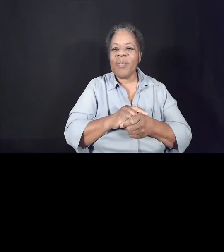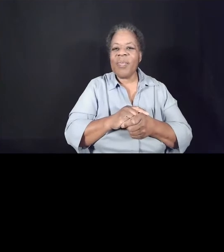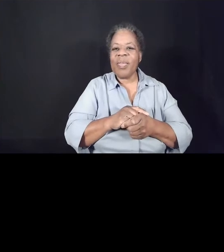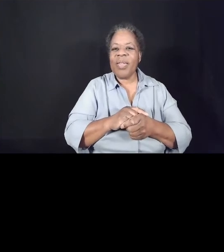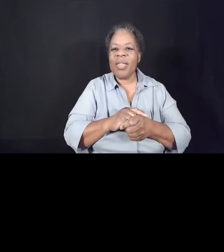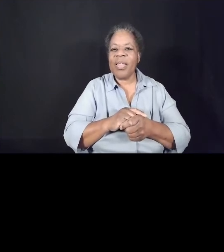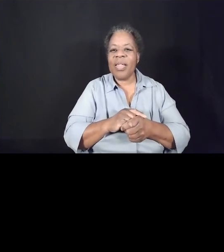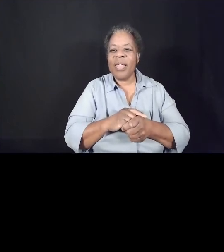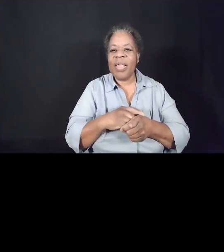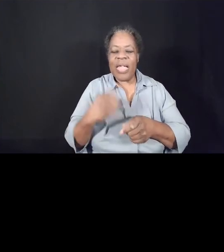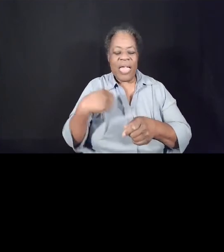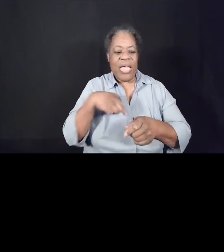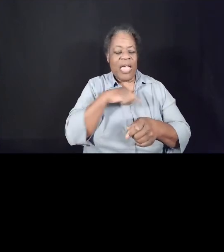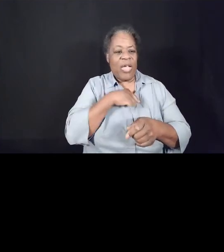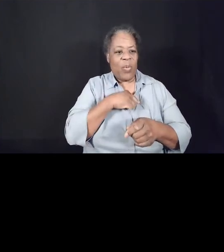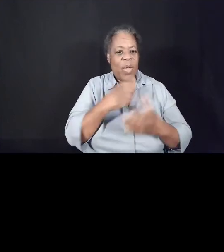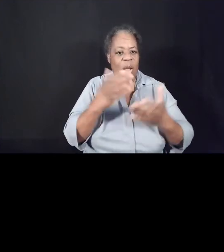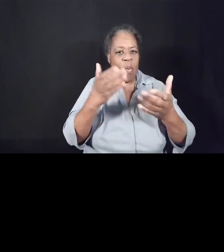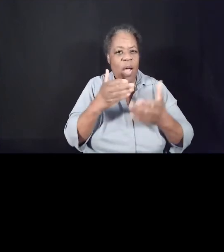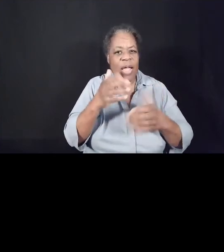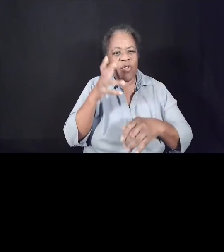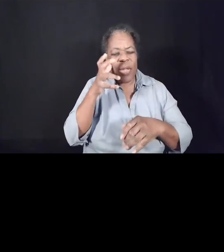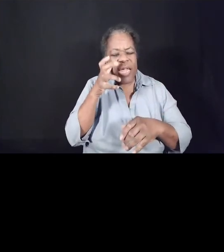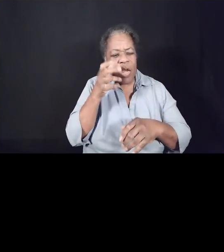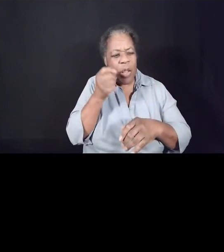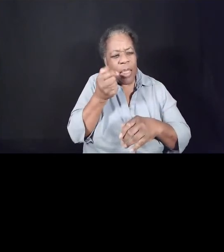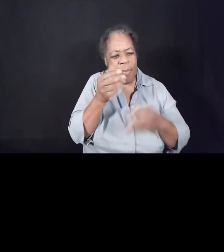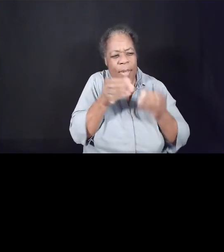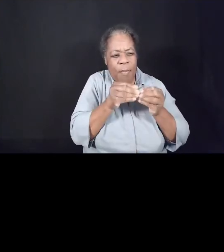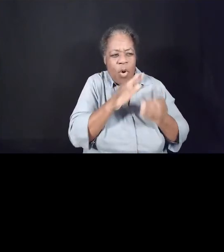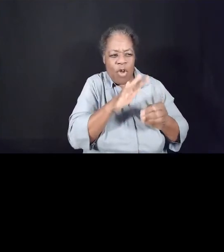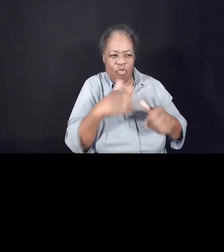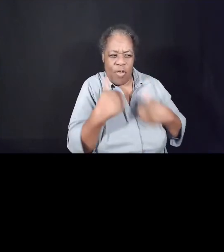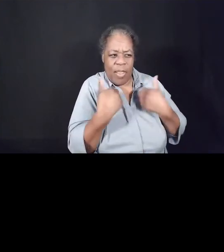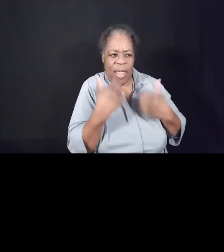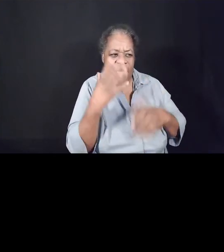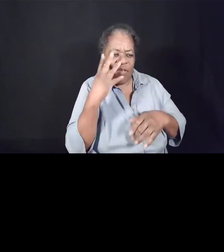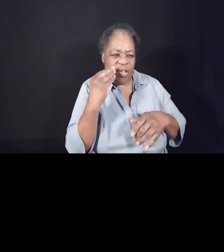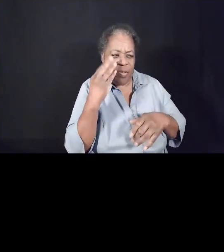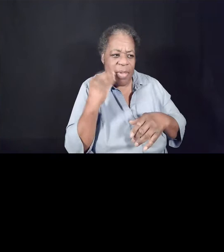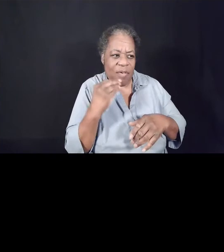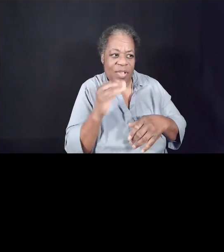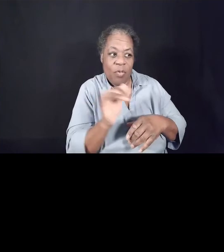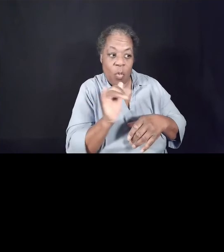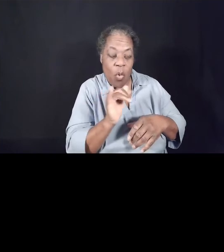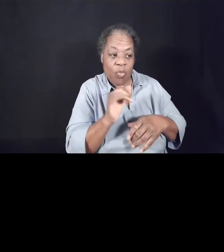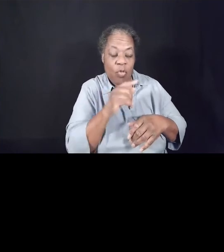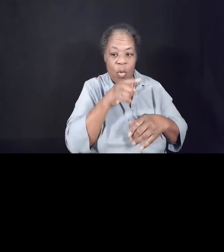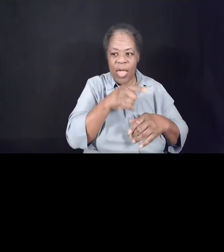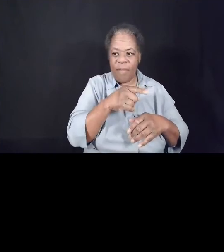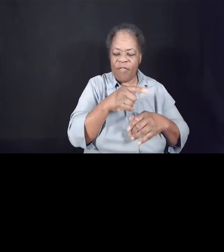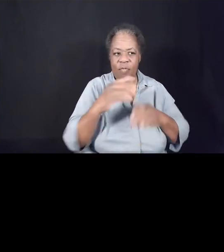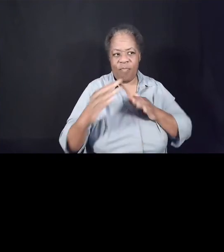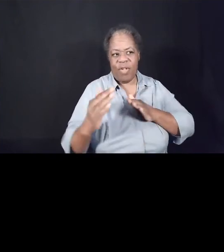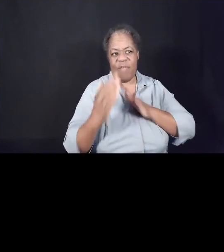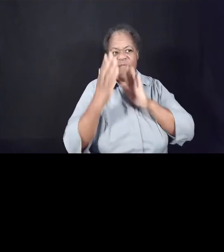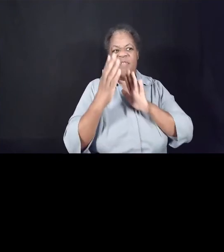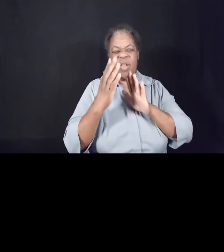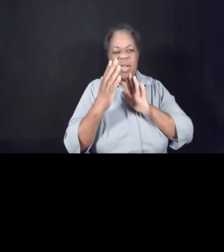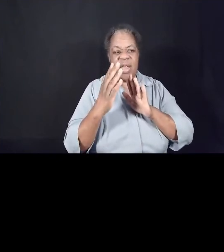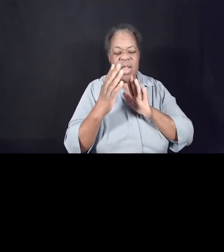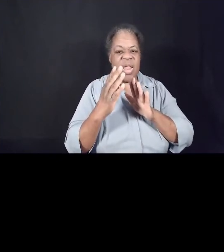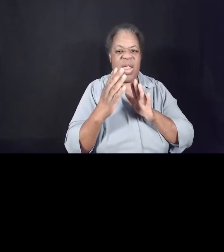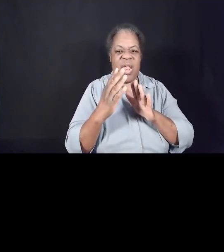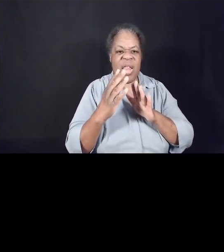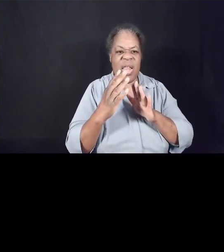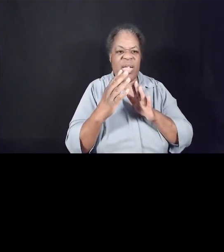want to hear a little bit more of your life experiences as well as you have confronted some places of injustice